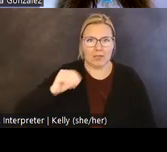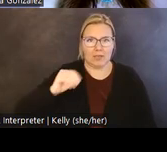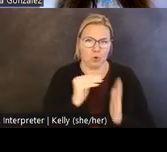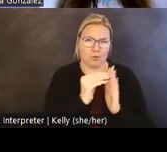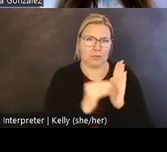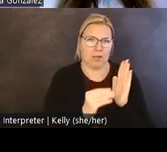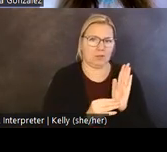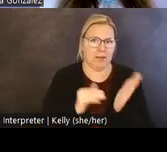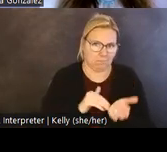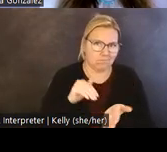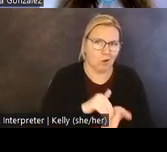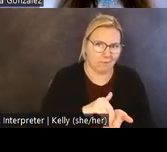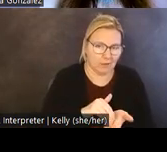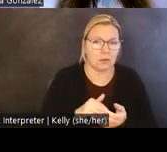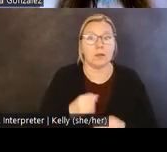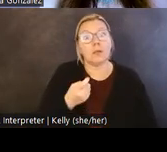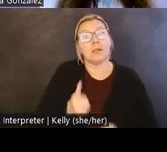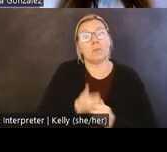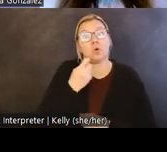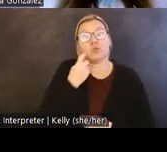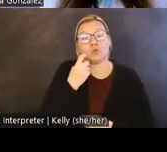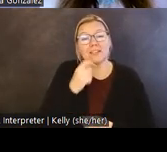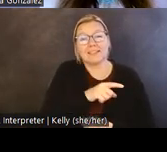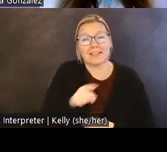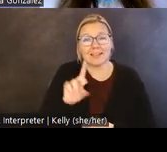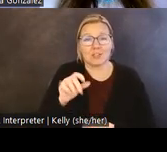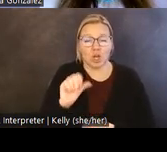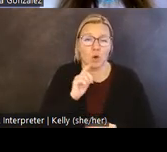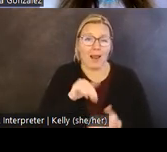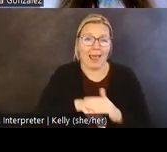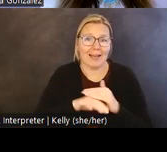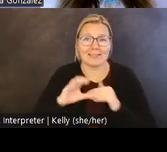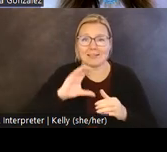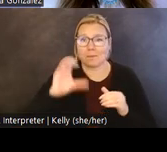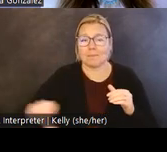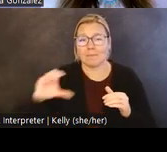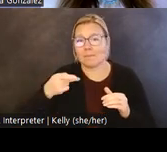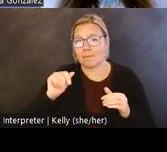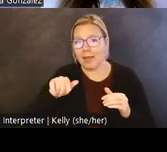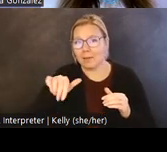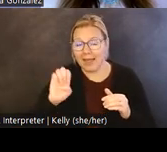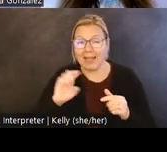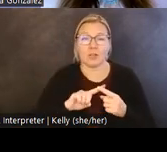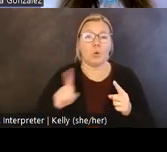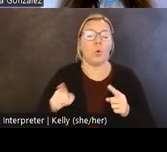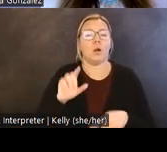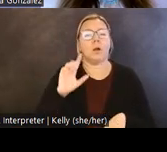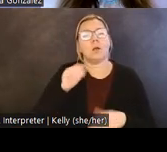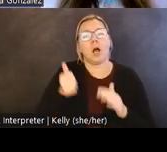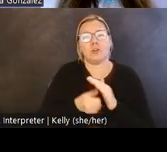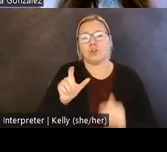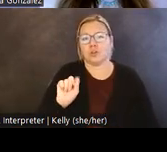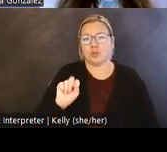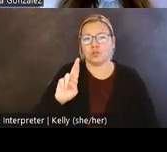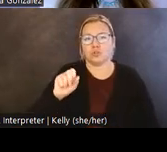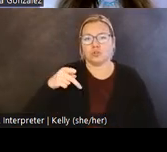And recent cases such as the Dakota access pipeline, or the construction of the border wall under Trump's Department of the Interior,